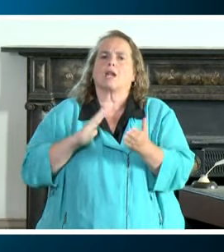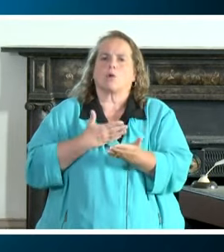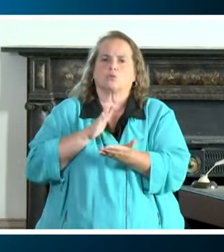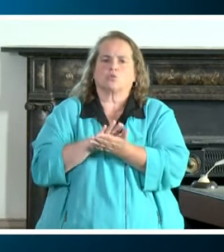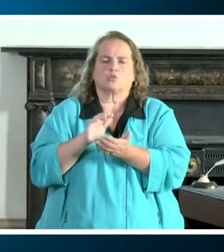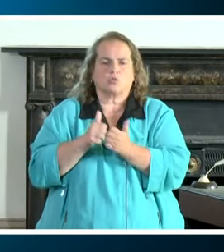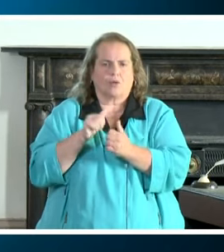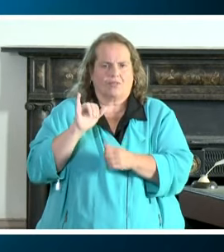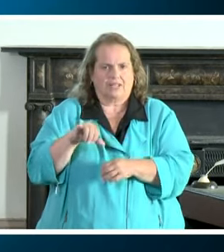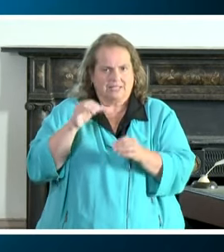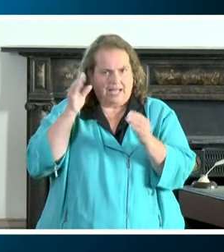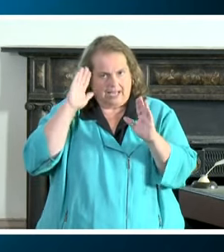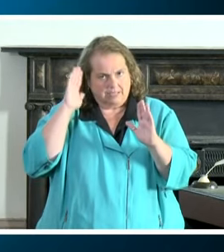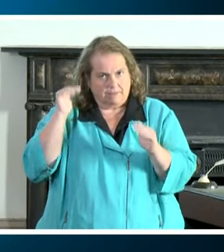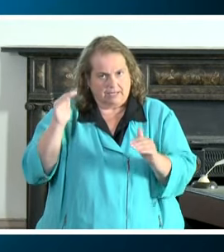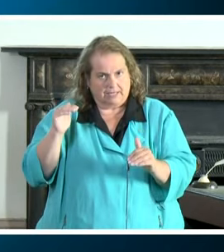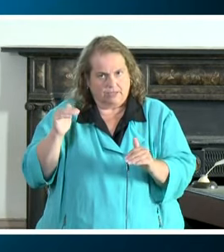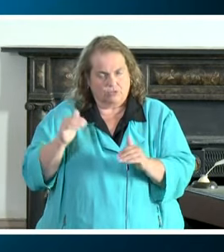these expectations.